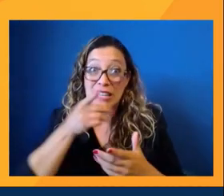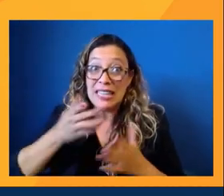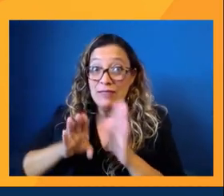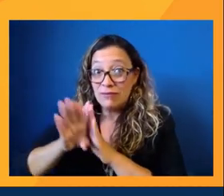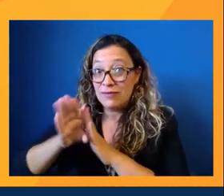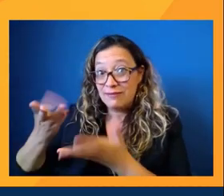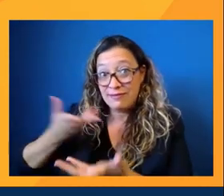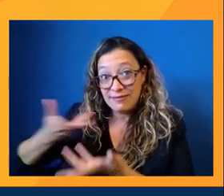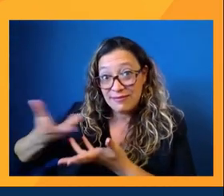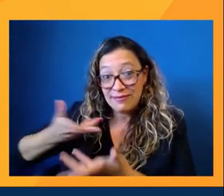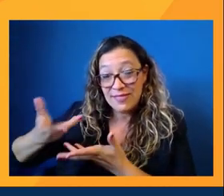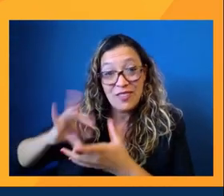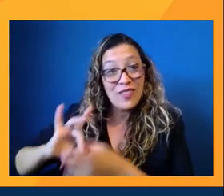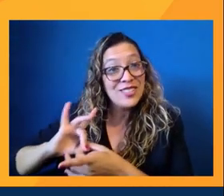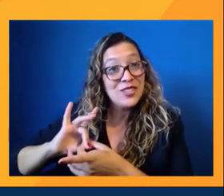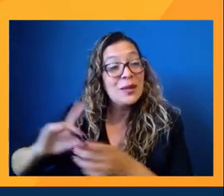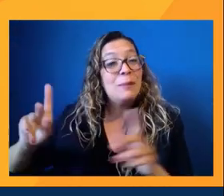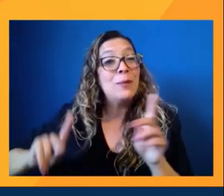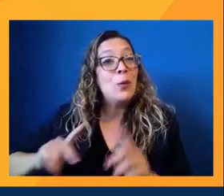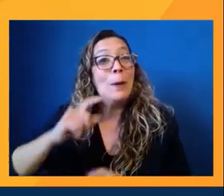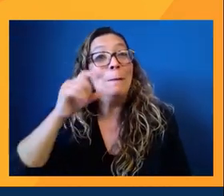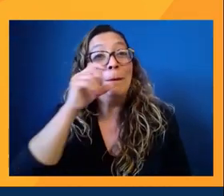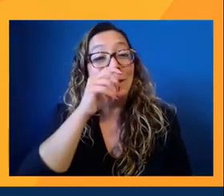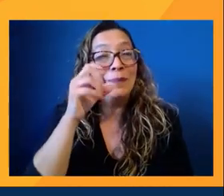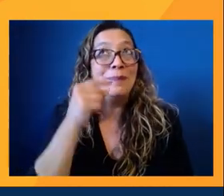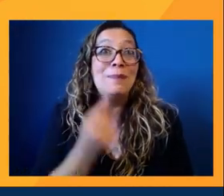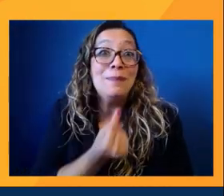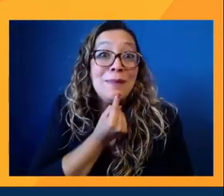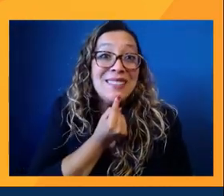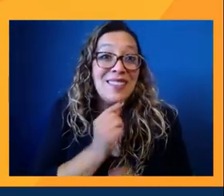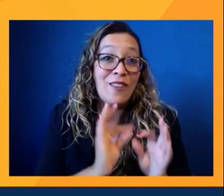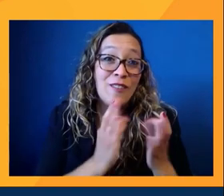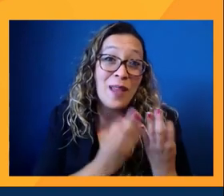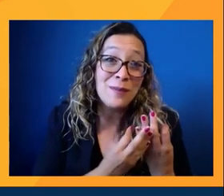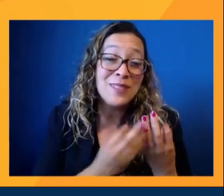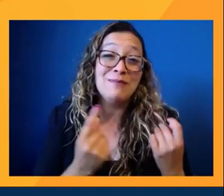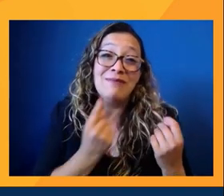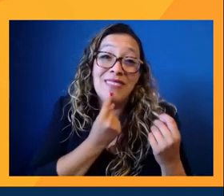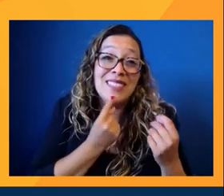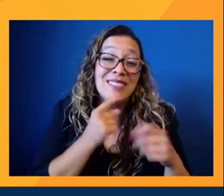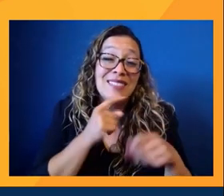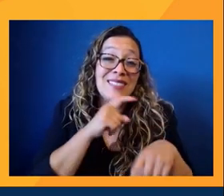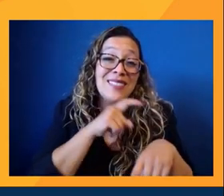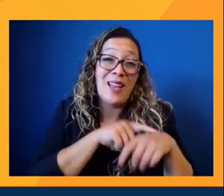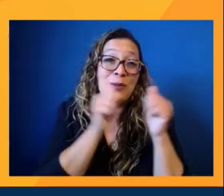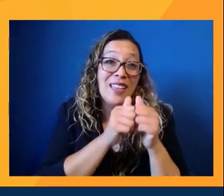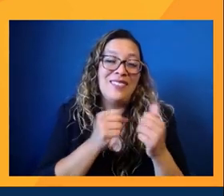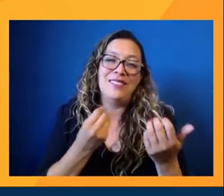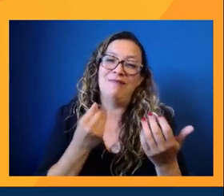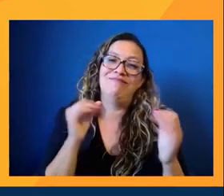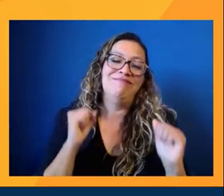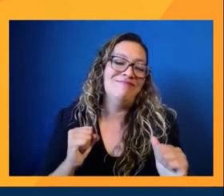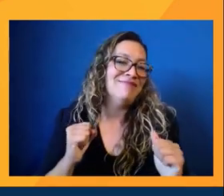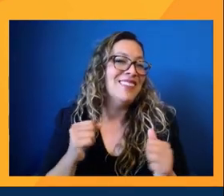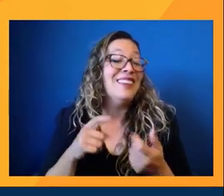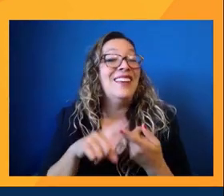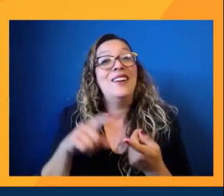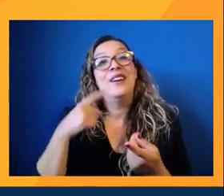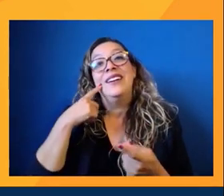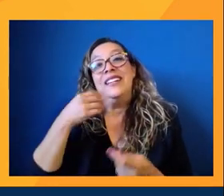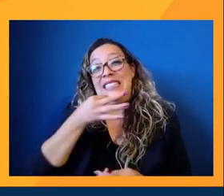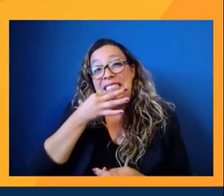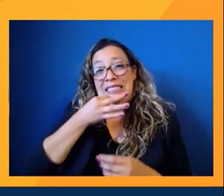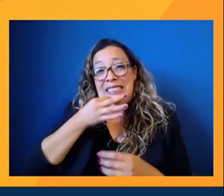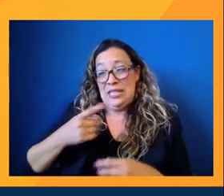people were missing during COVID. Yeah, absolutely. Yeah, you guys, we're almost done. They're all they're telling me it's